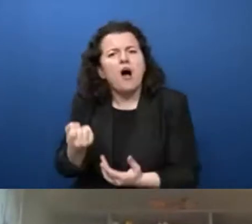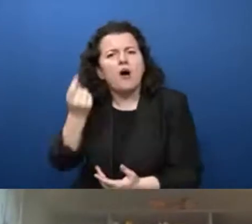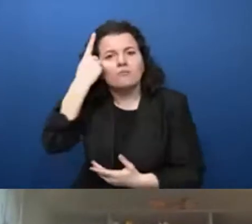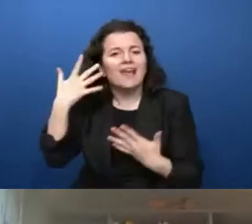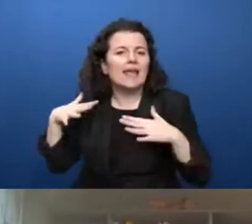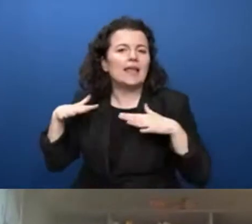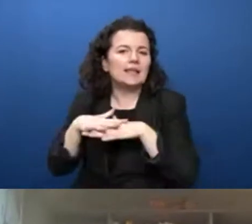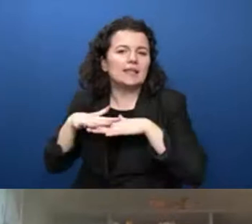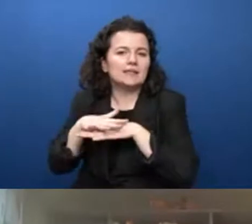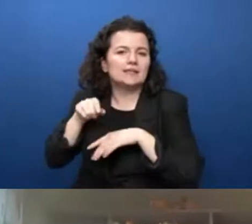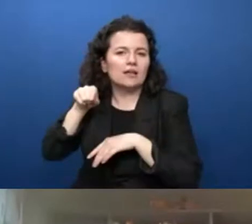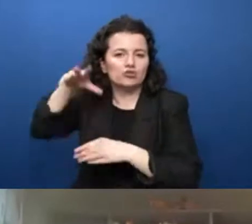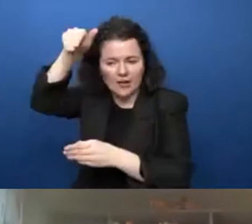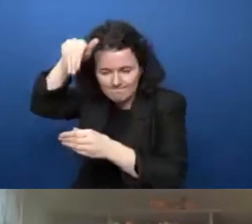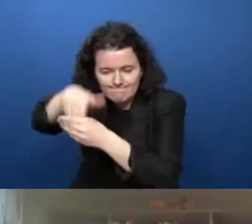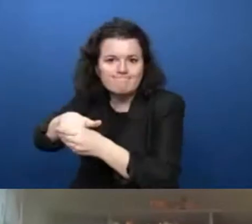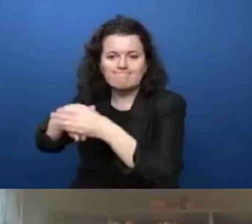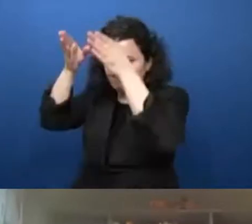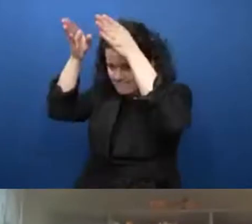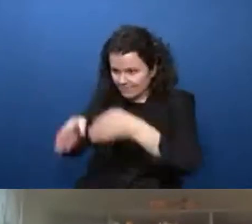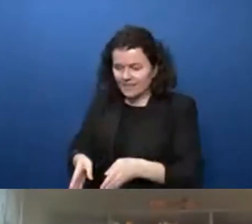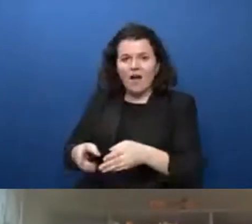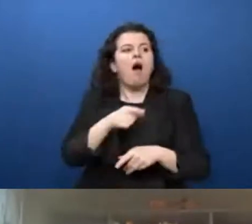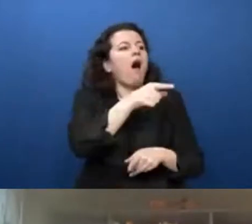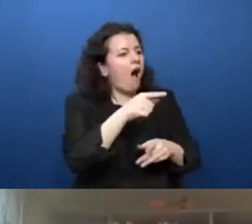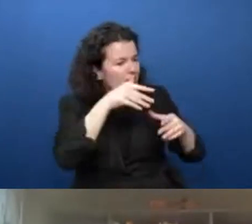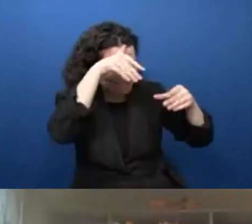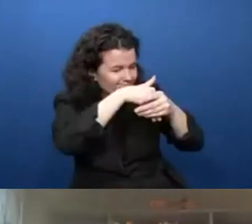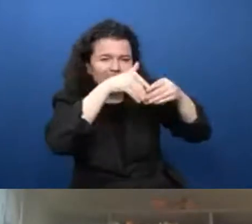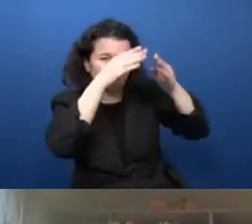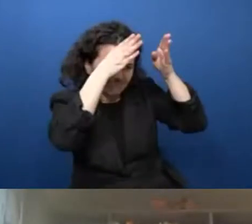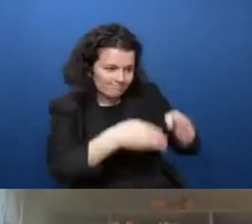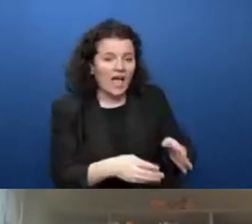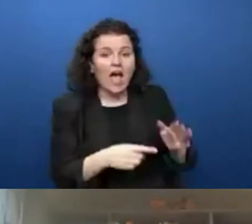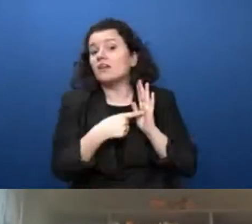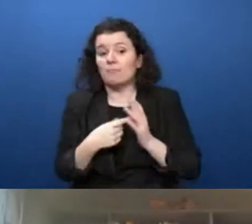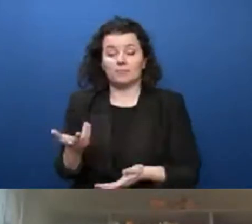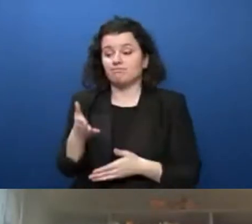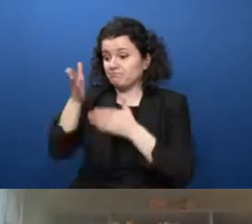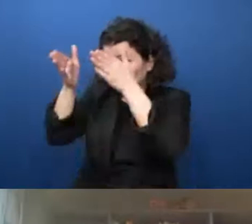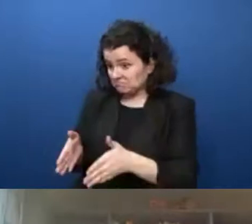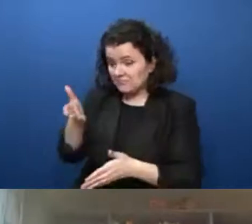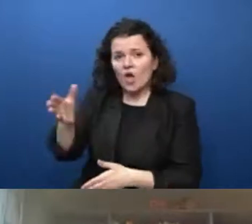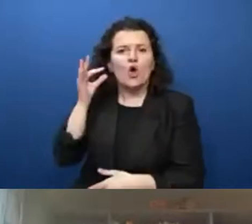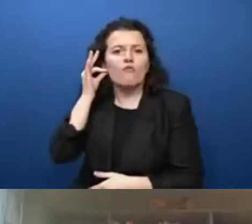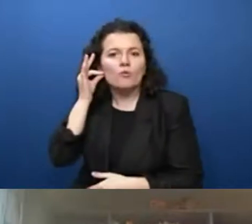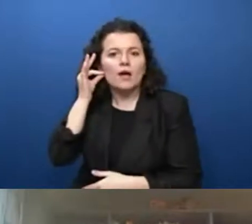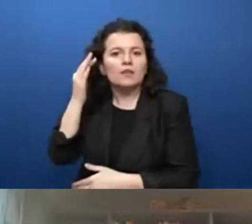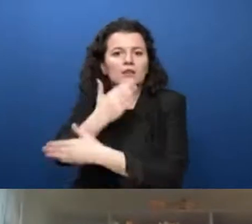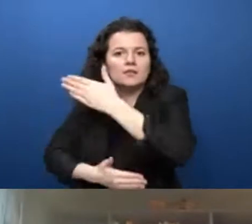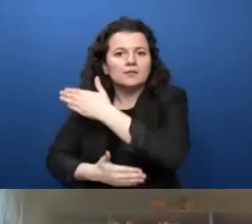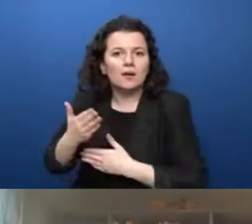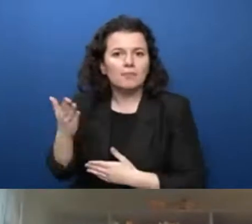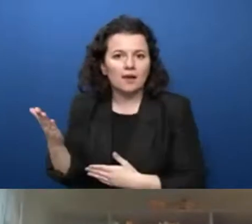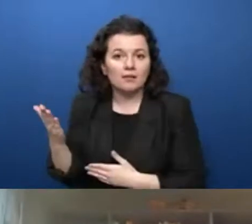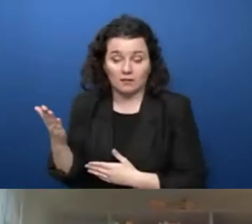and disadvantage. What this comes down to is that a woman with a disability will experience barriers accessing and